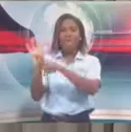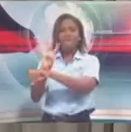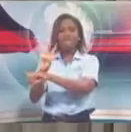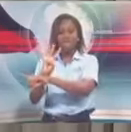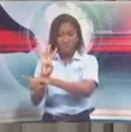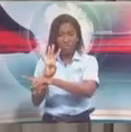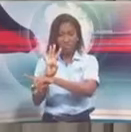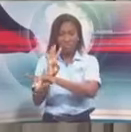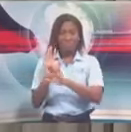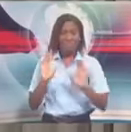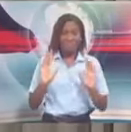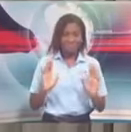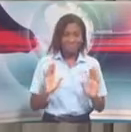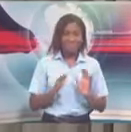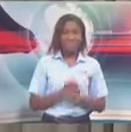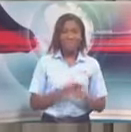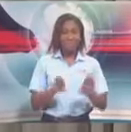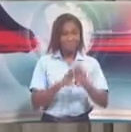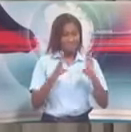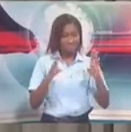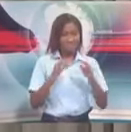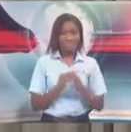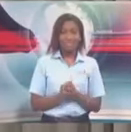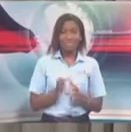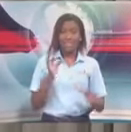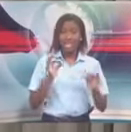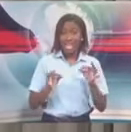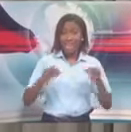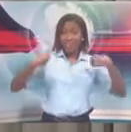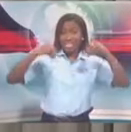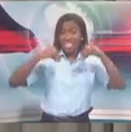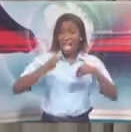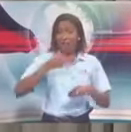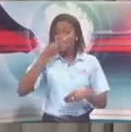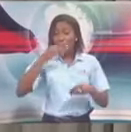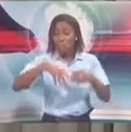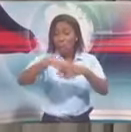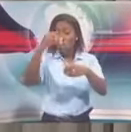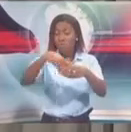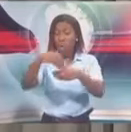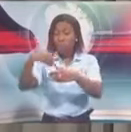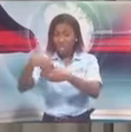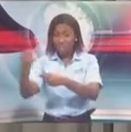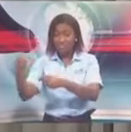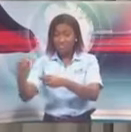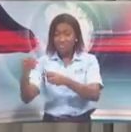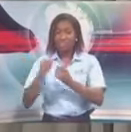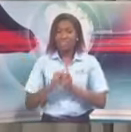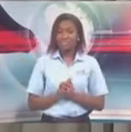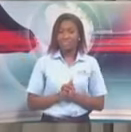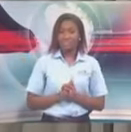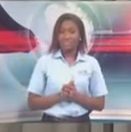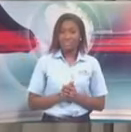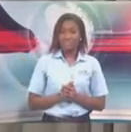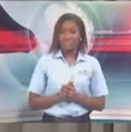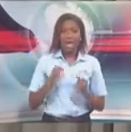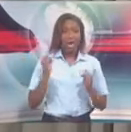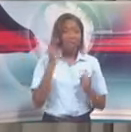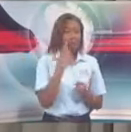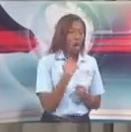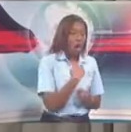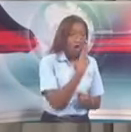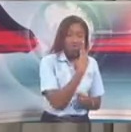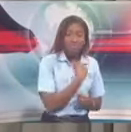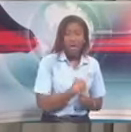We've said now, street vending of food and beverages, all retail food services, delivery and